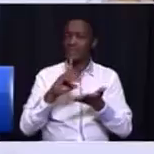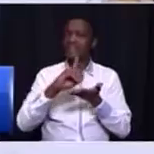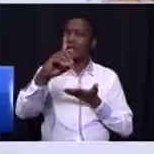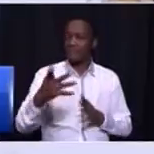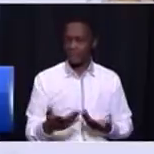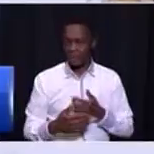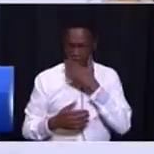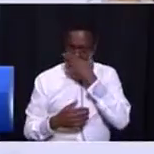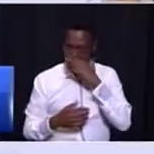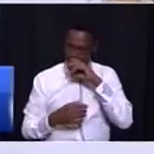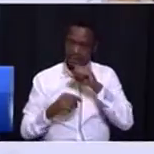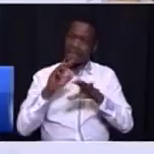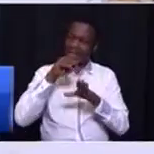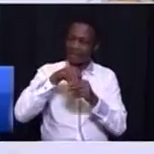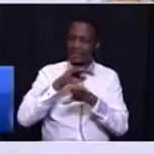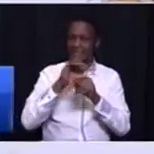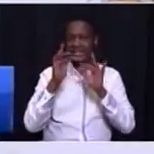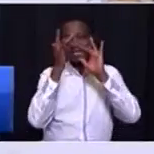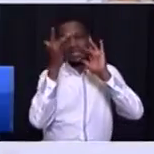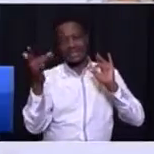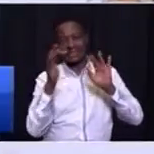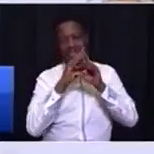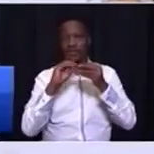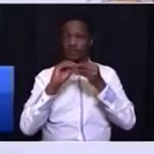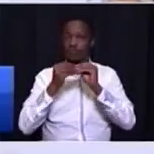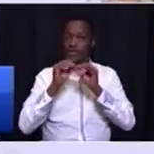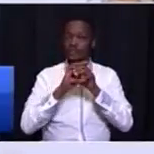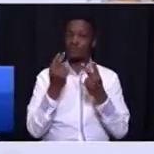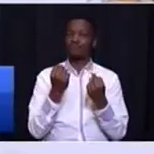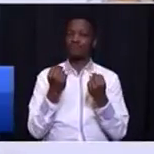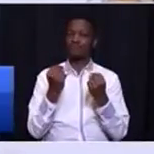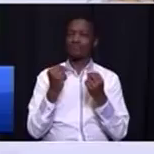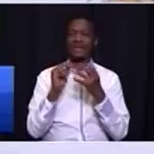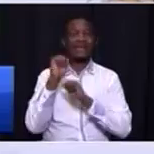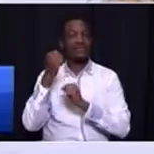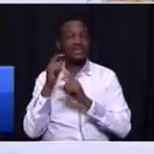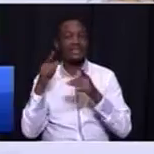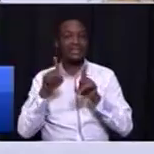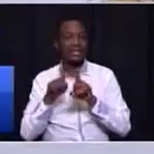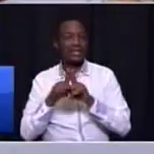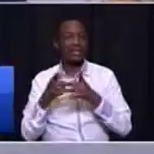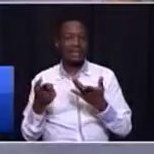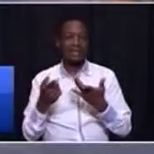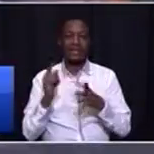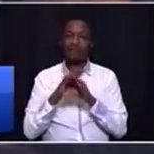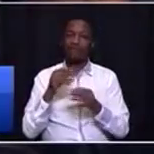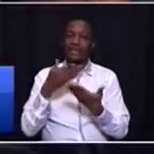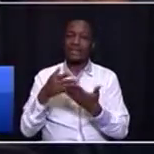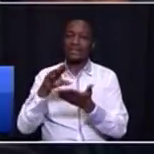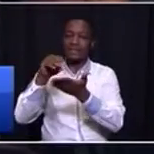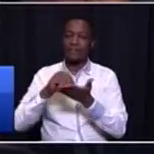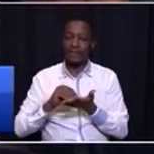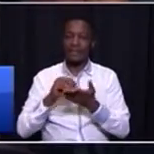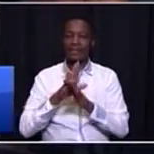Investing in internet also creates new industries, particularly the potential to bring in young people